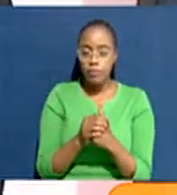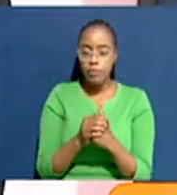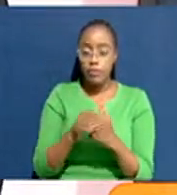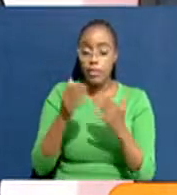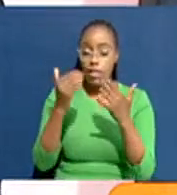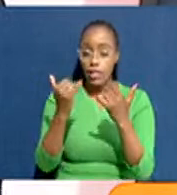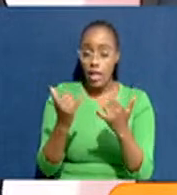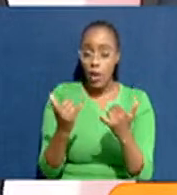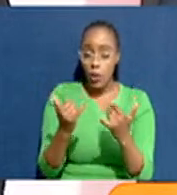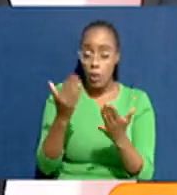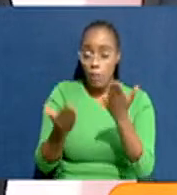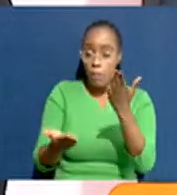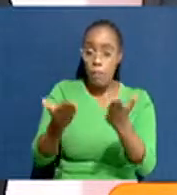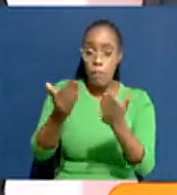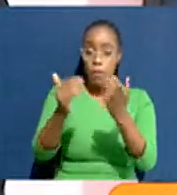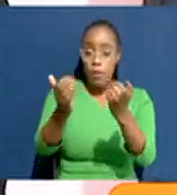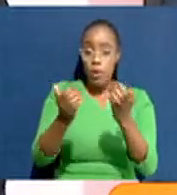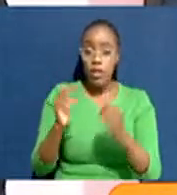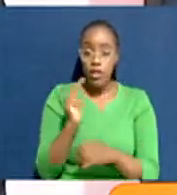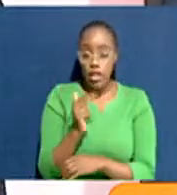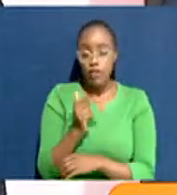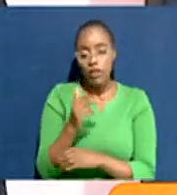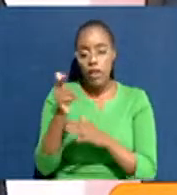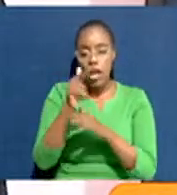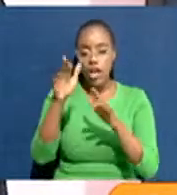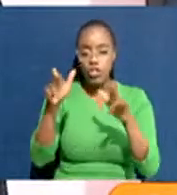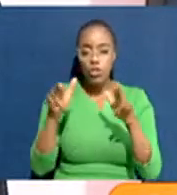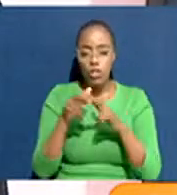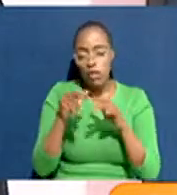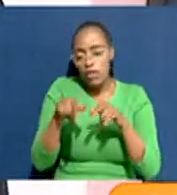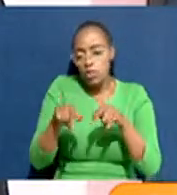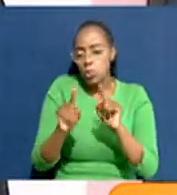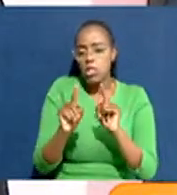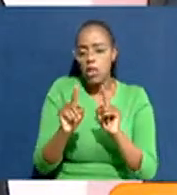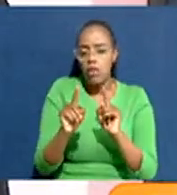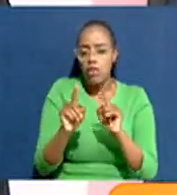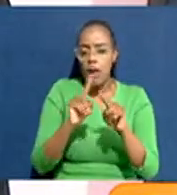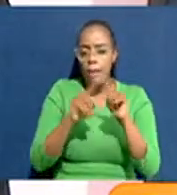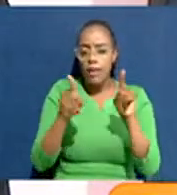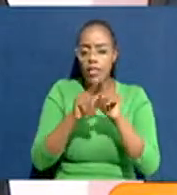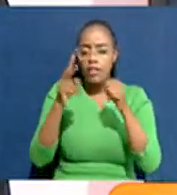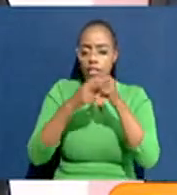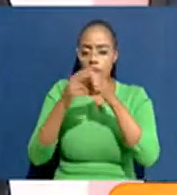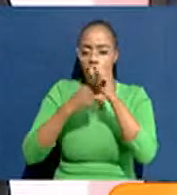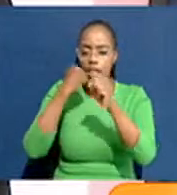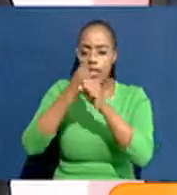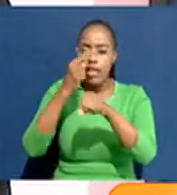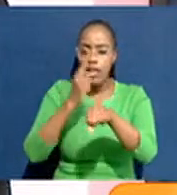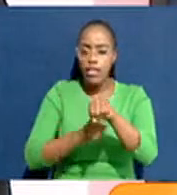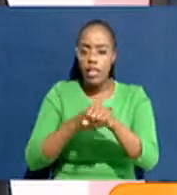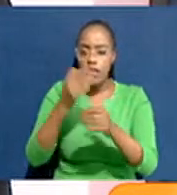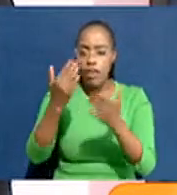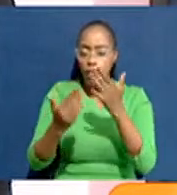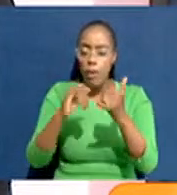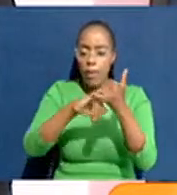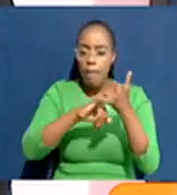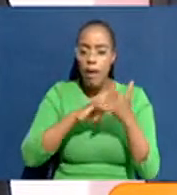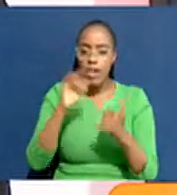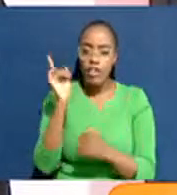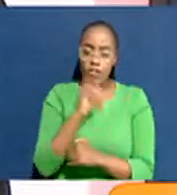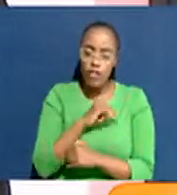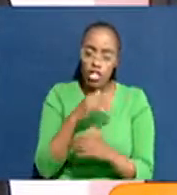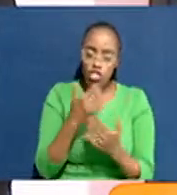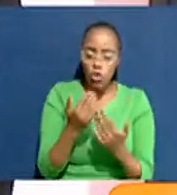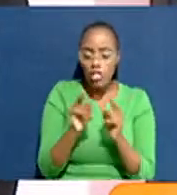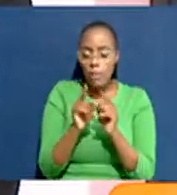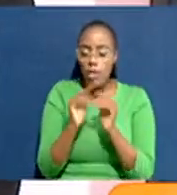Right now, he may need a studio. Correct. Because he's by himself. Correct. But in seven years' time, when he perhaps has married and he's looking forward